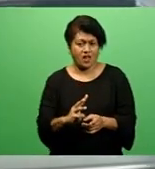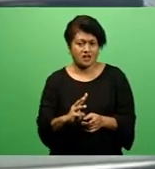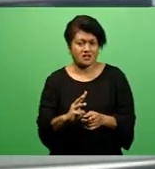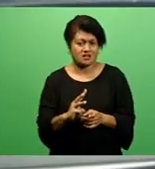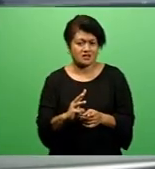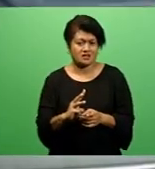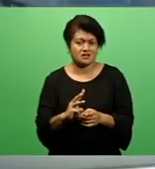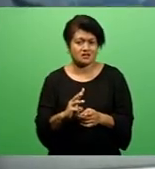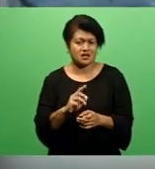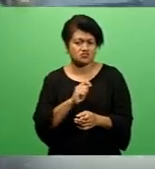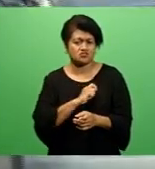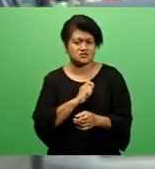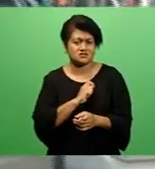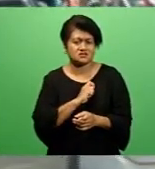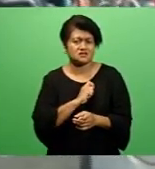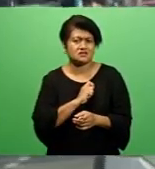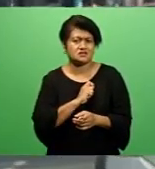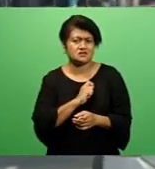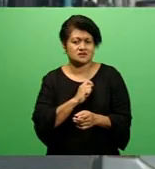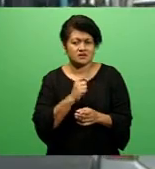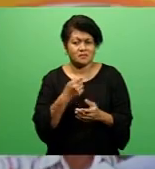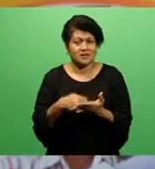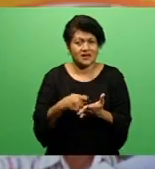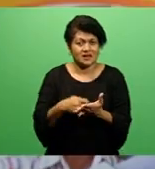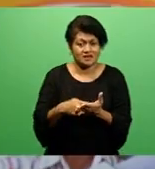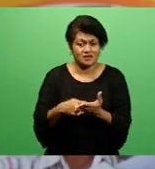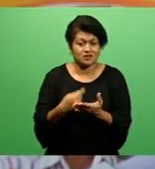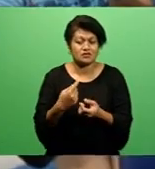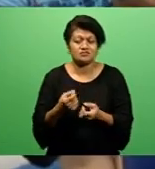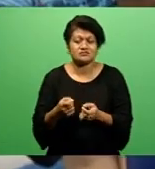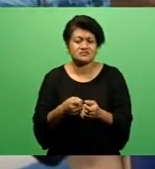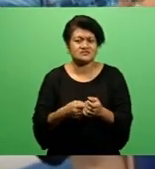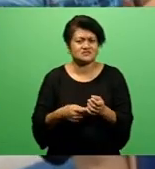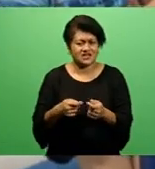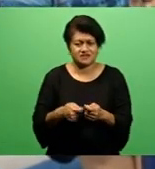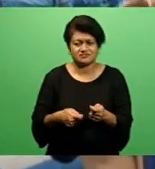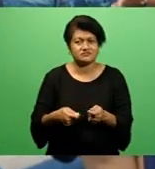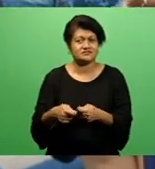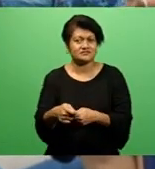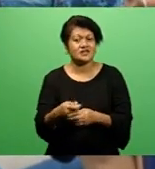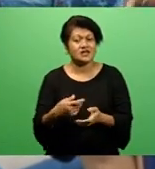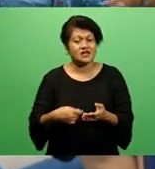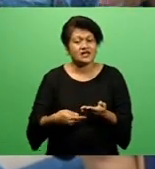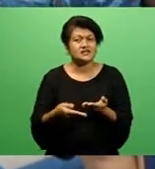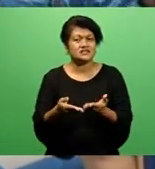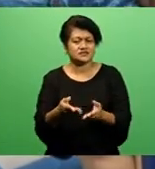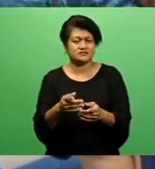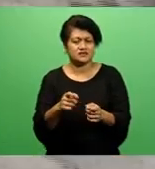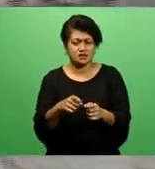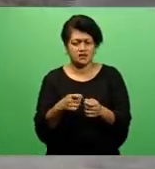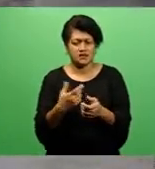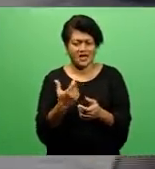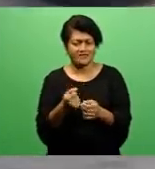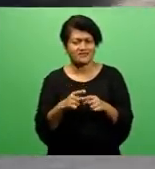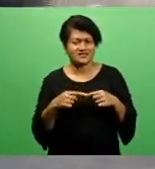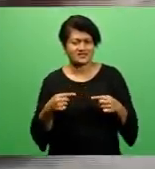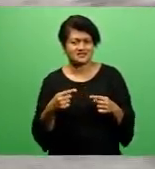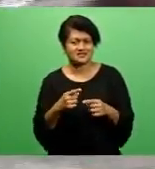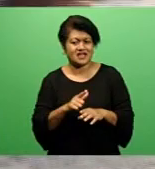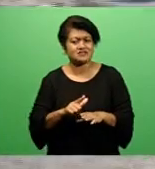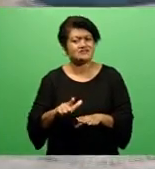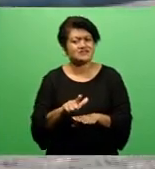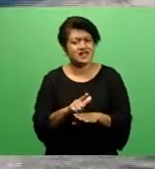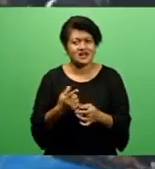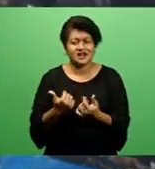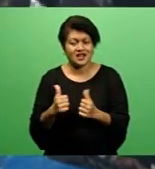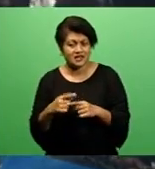transferring the properties to the next generation. Takala says having a will will make the work easier and will